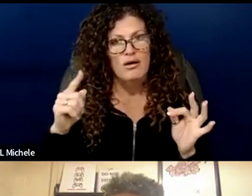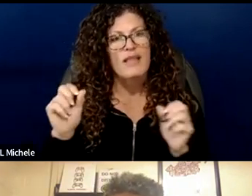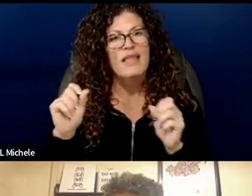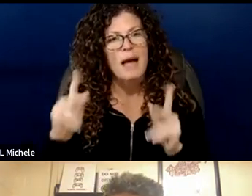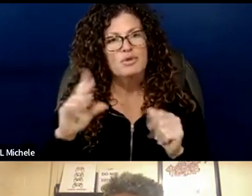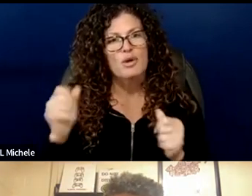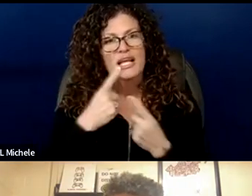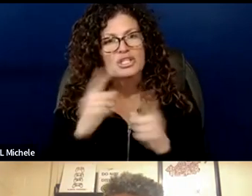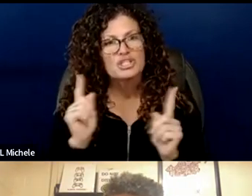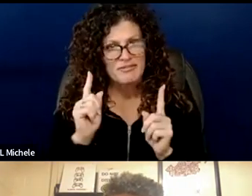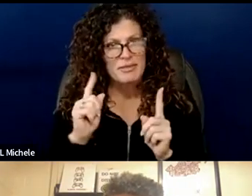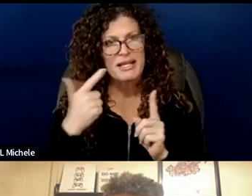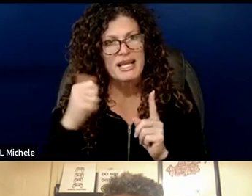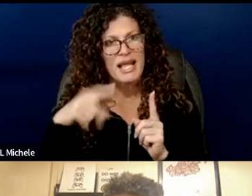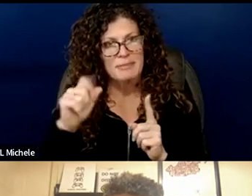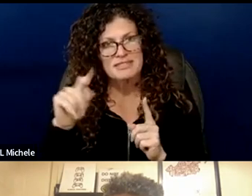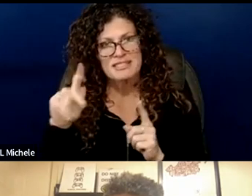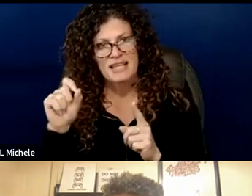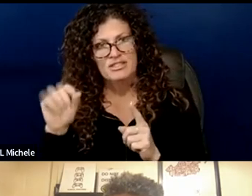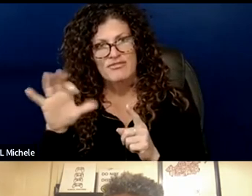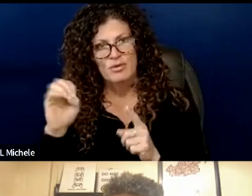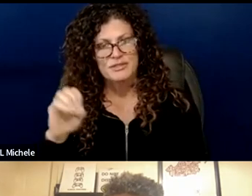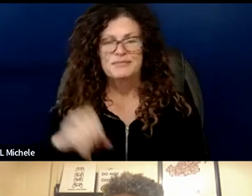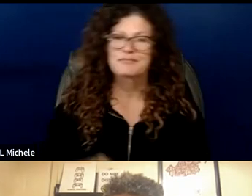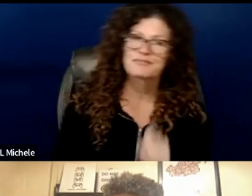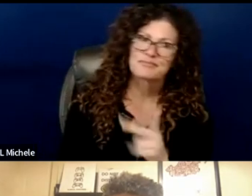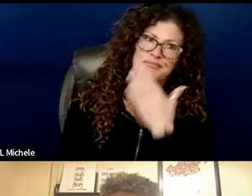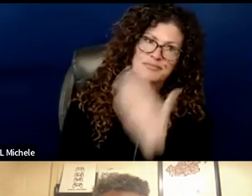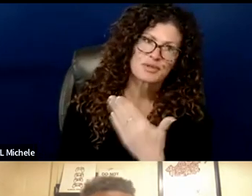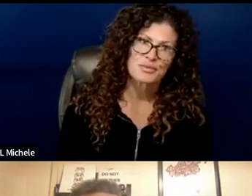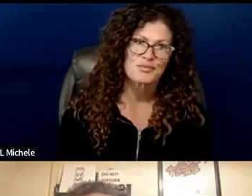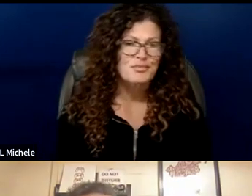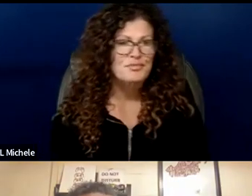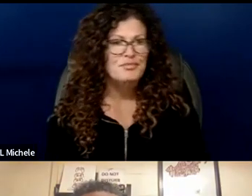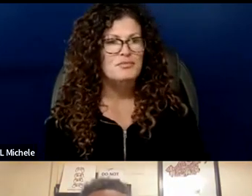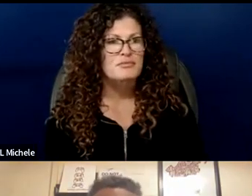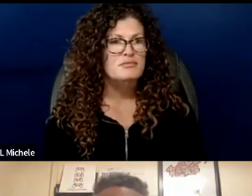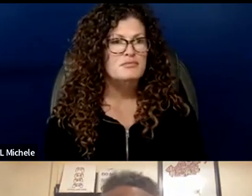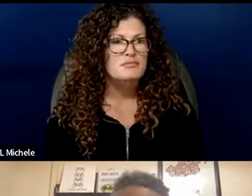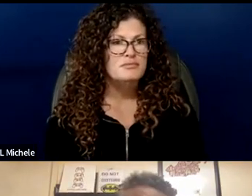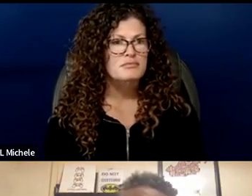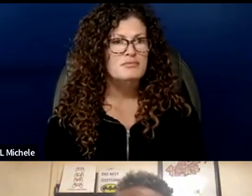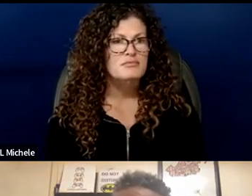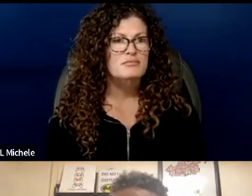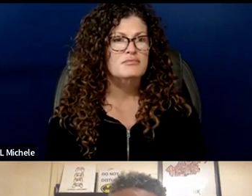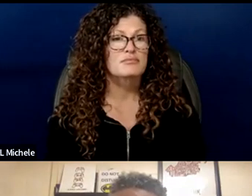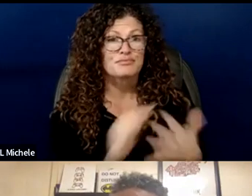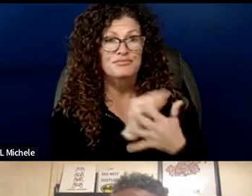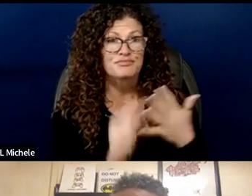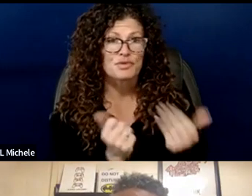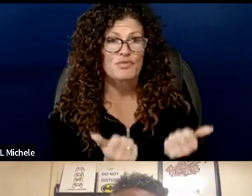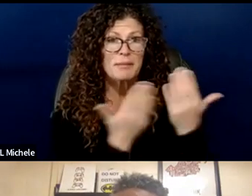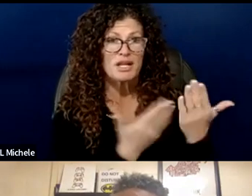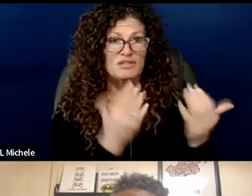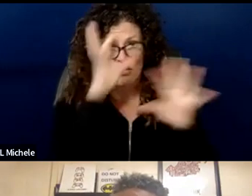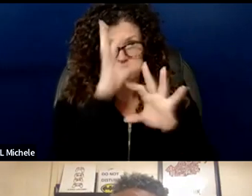gaps task force thank you very much liz so these are the recommendations for the superintendent